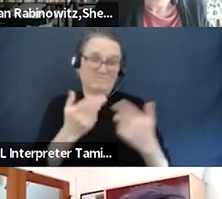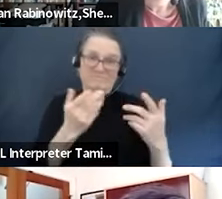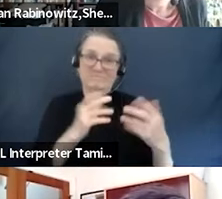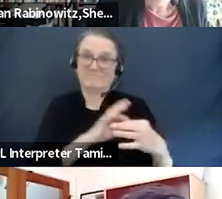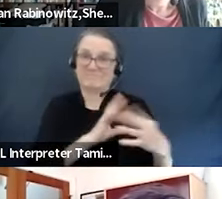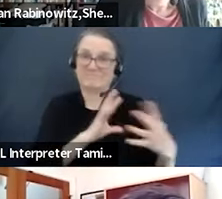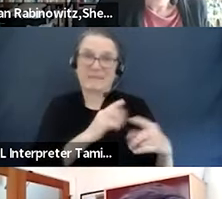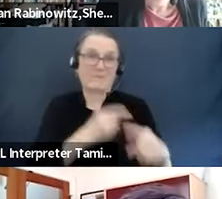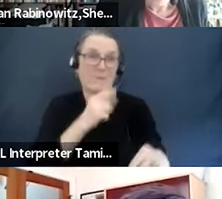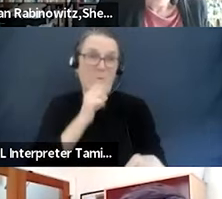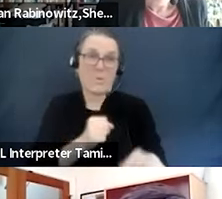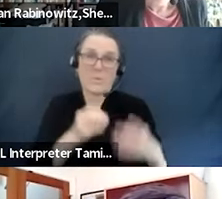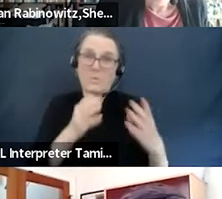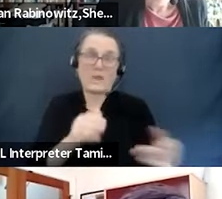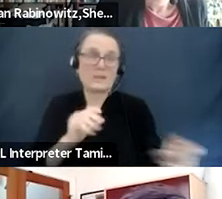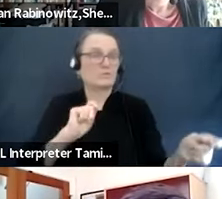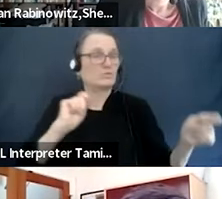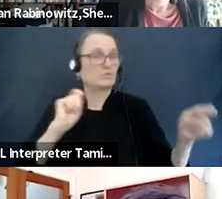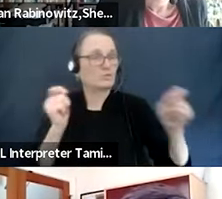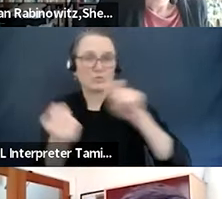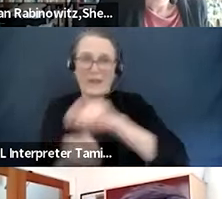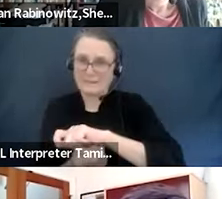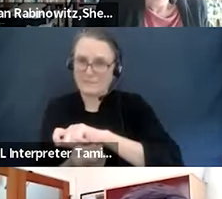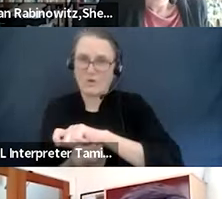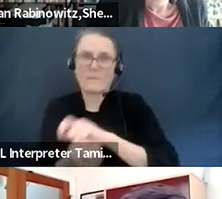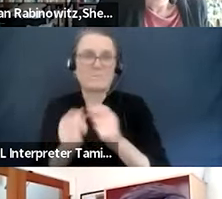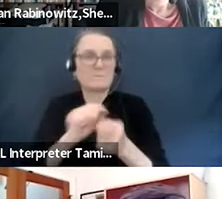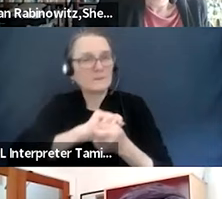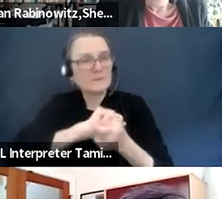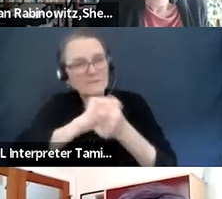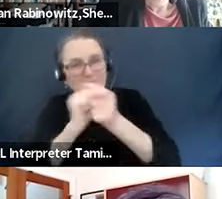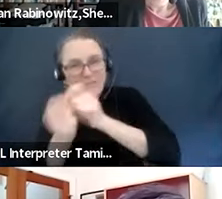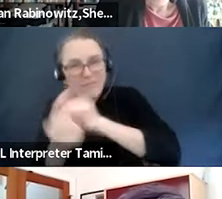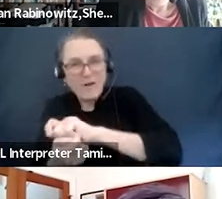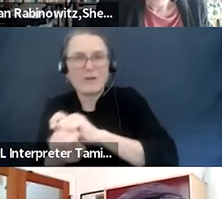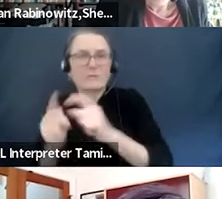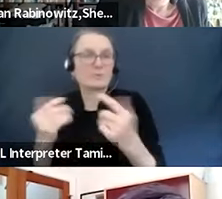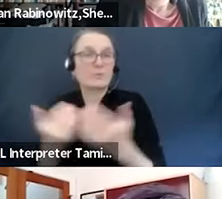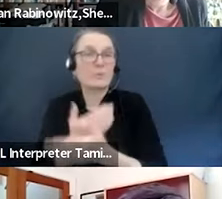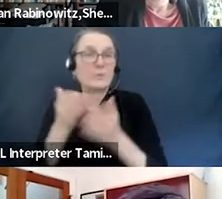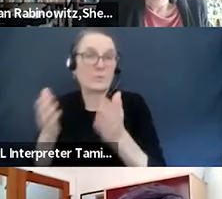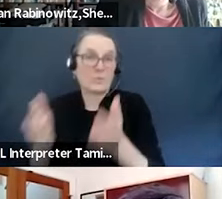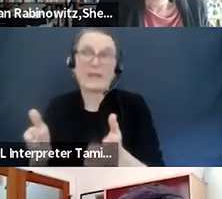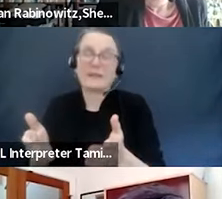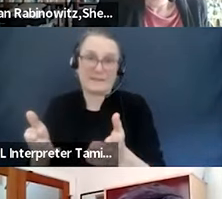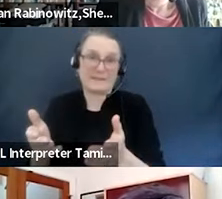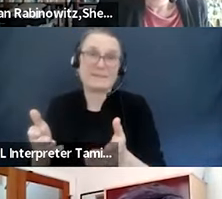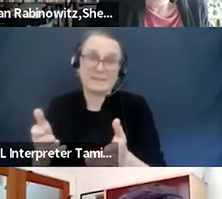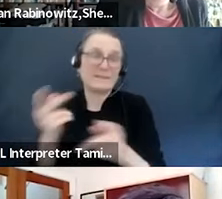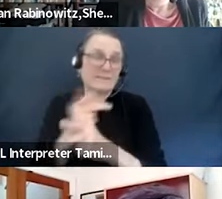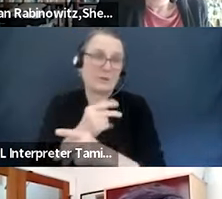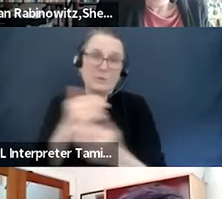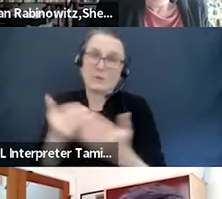we have to evolve, transform, or close. As Amy said a minute ago, we have to focus on our